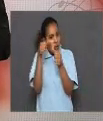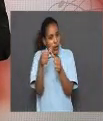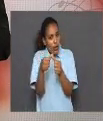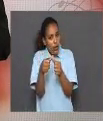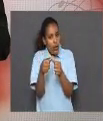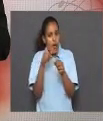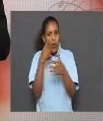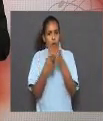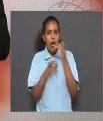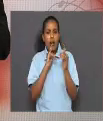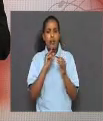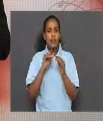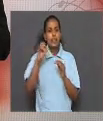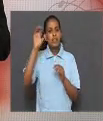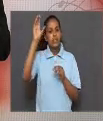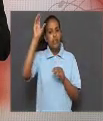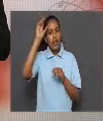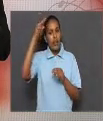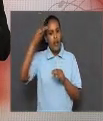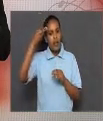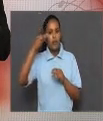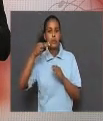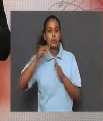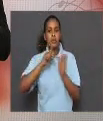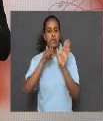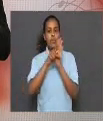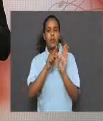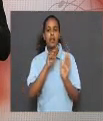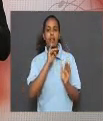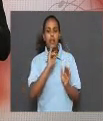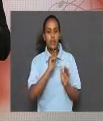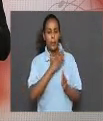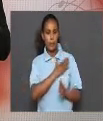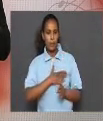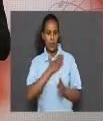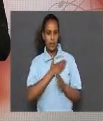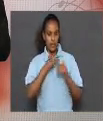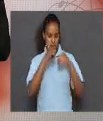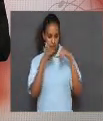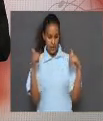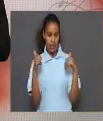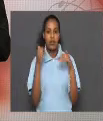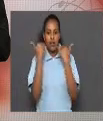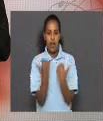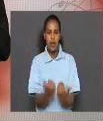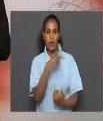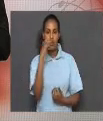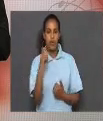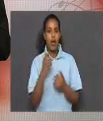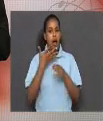recall what Le Chatelier's principle is? Please describe it now.